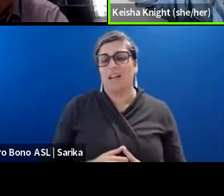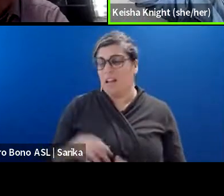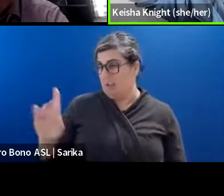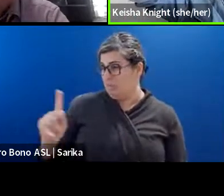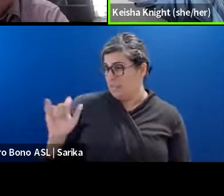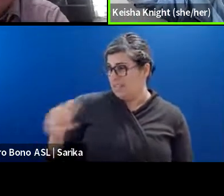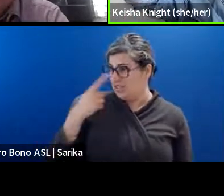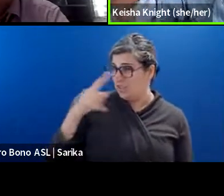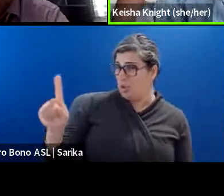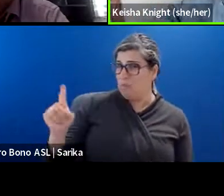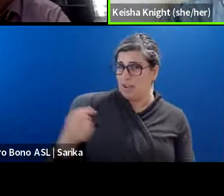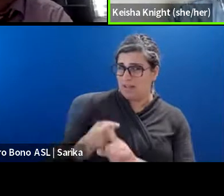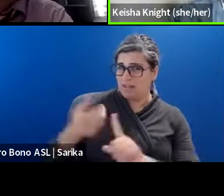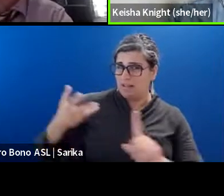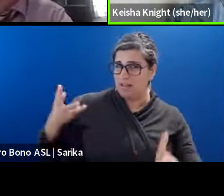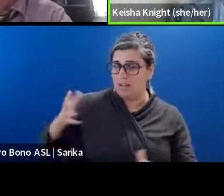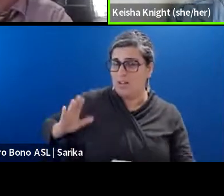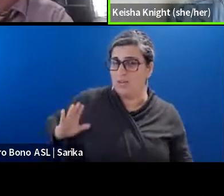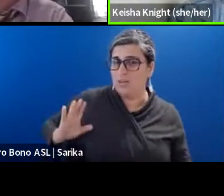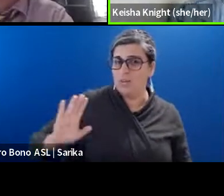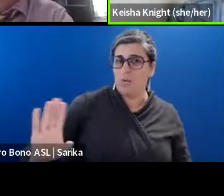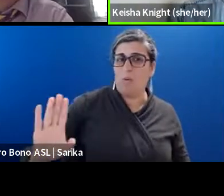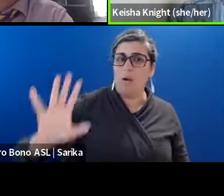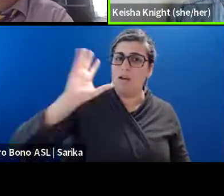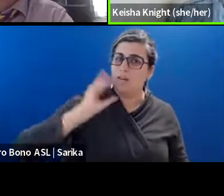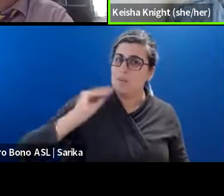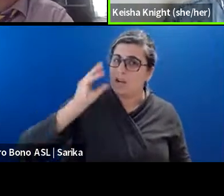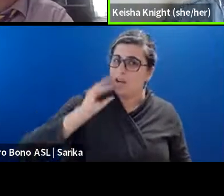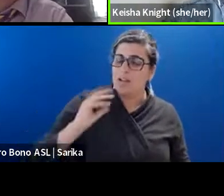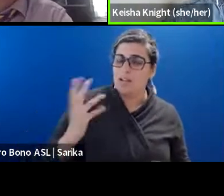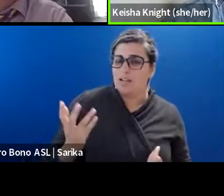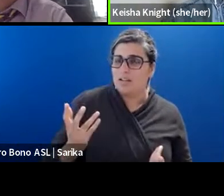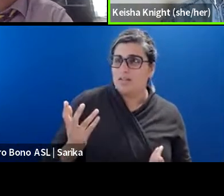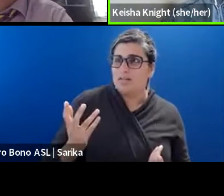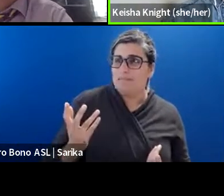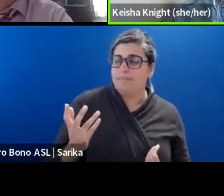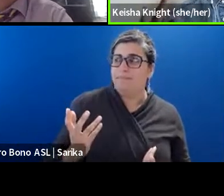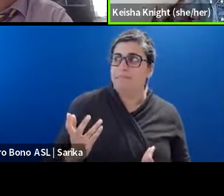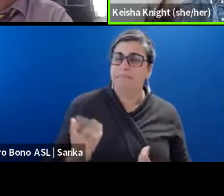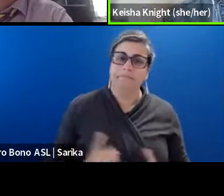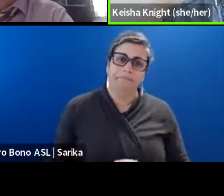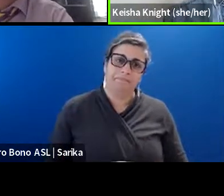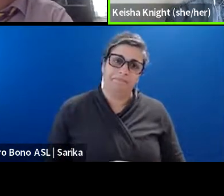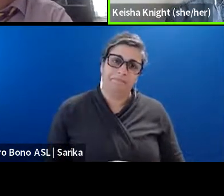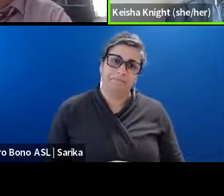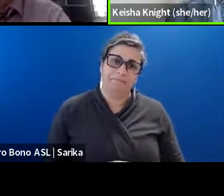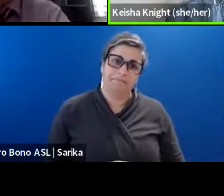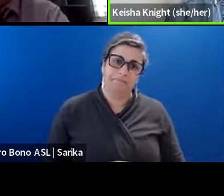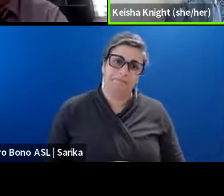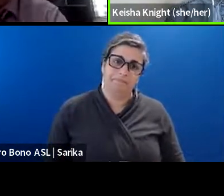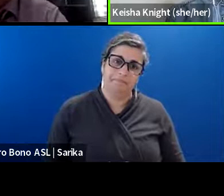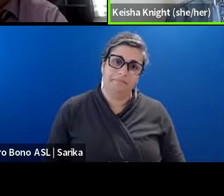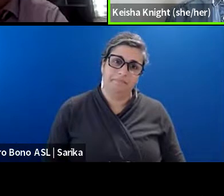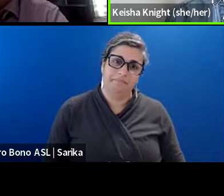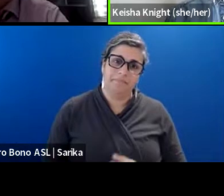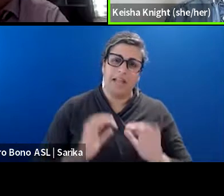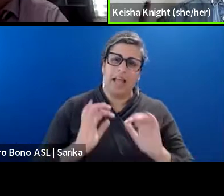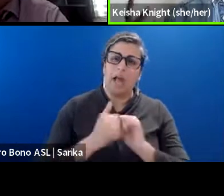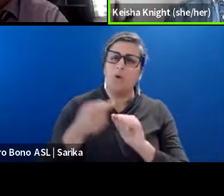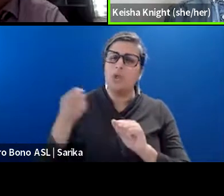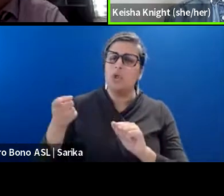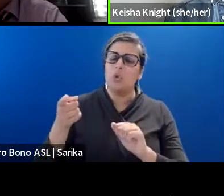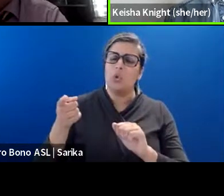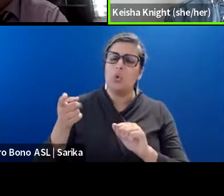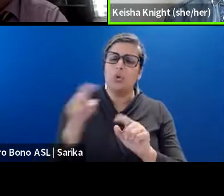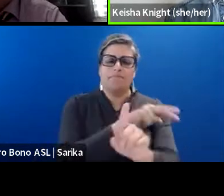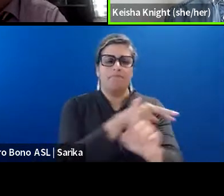bit to just in your mind or in your experience, how, how you kind of frame this as a tool for